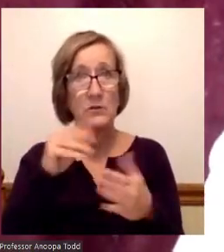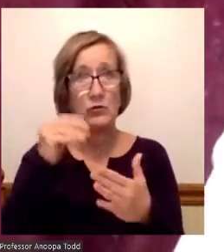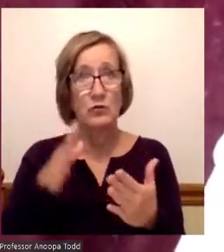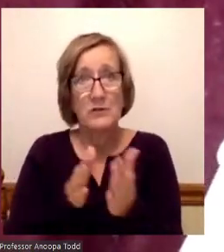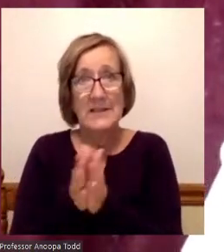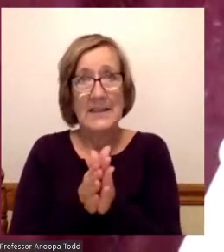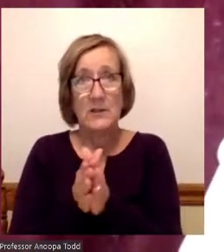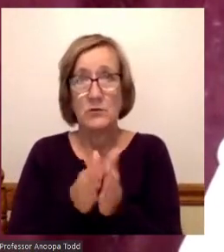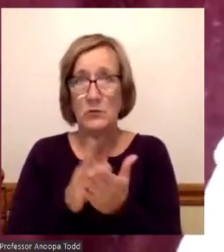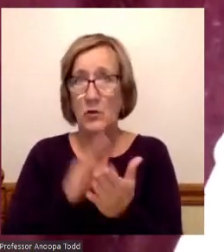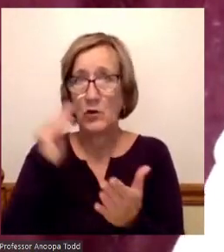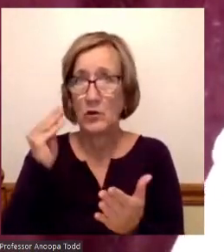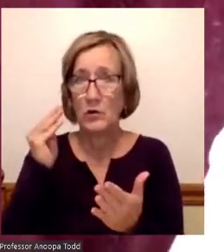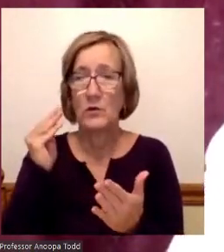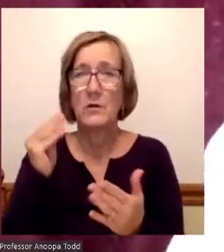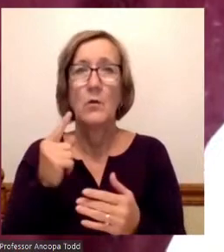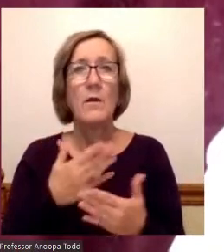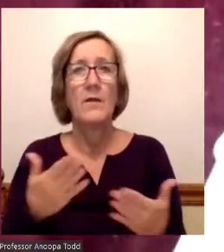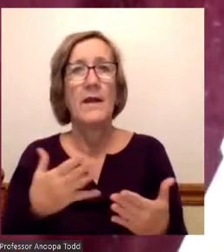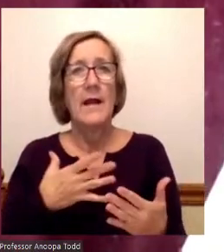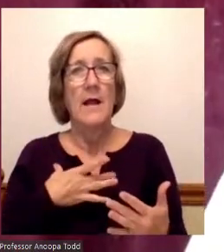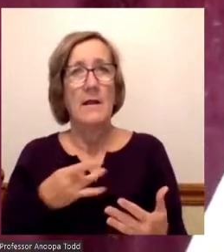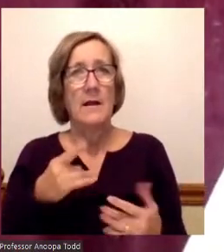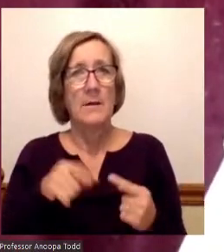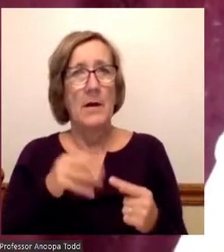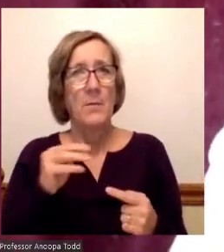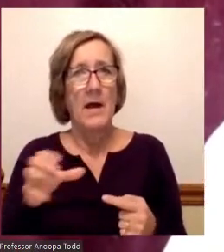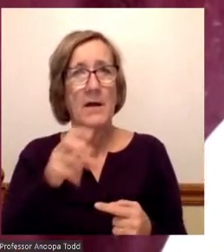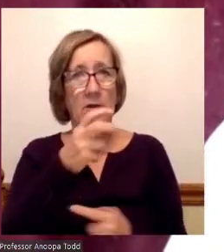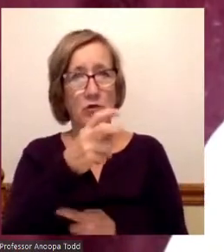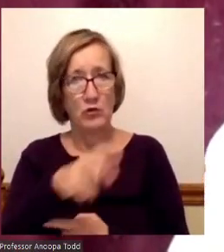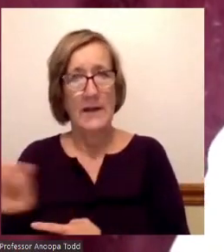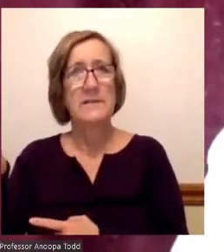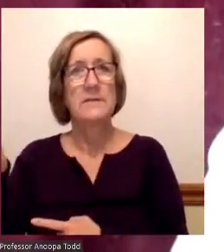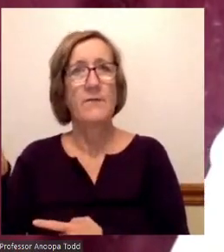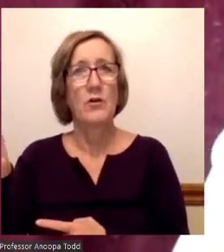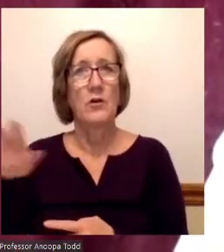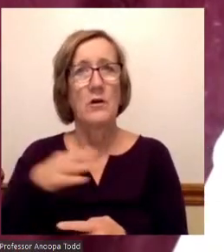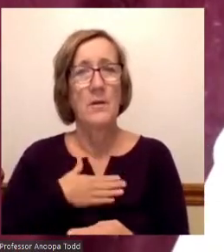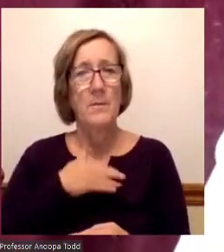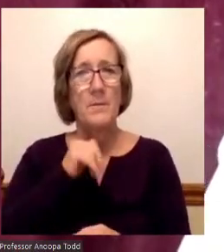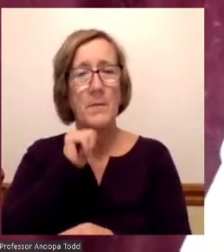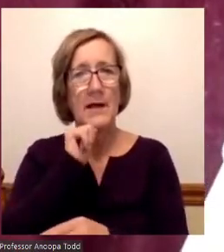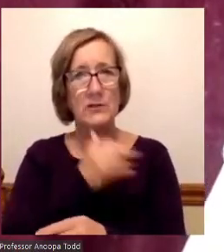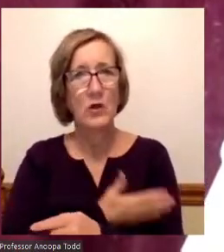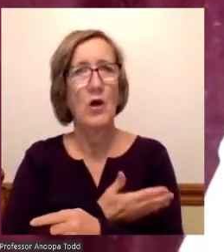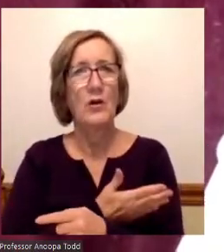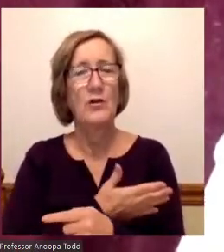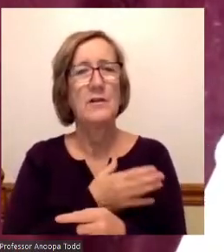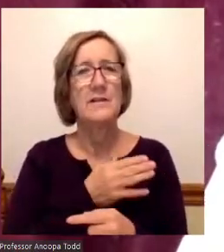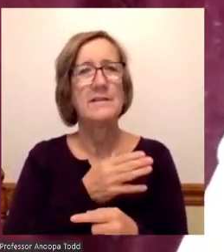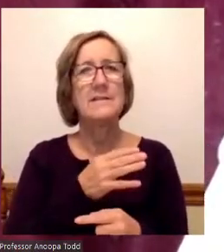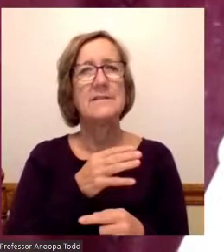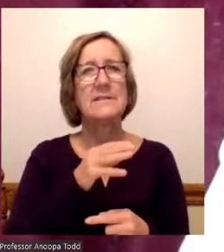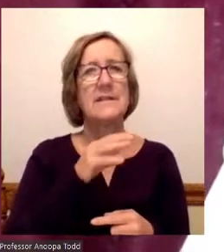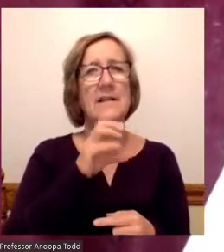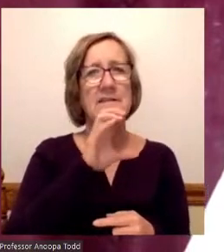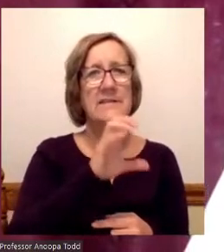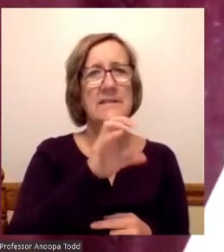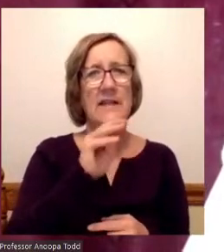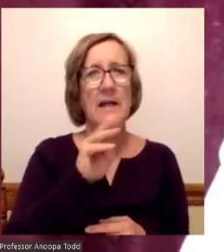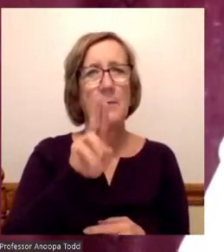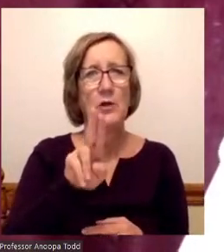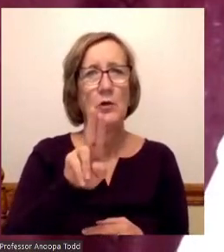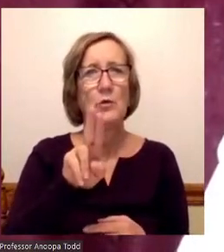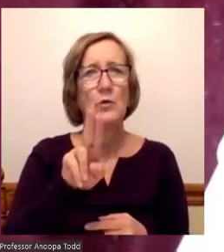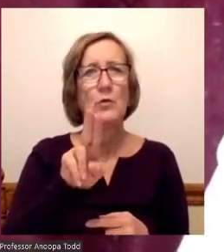that I really like about Mott is the transfer ability. My own daughter, Indira, is a third-year college student at CMU, and she needed to take